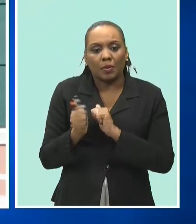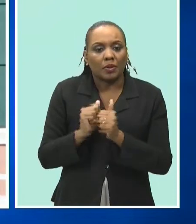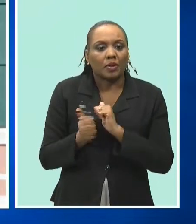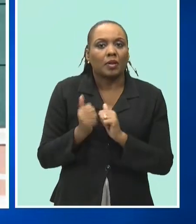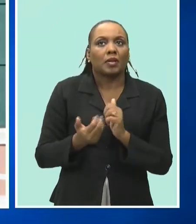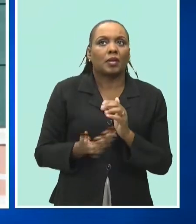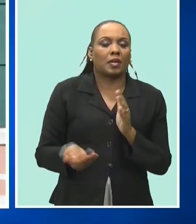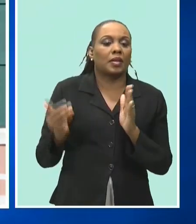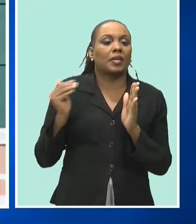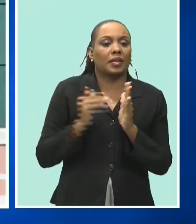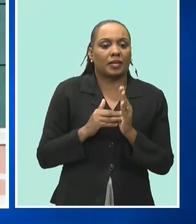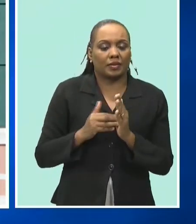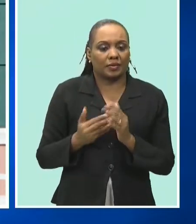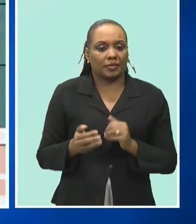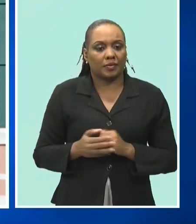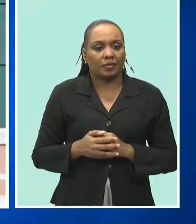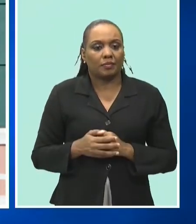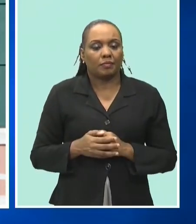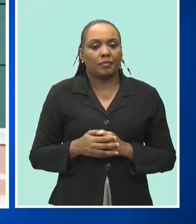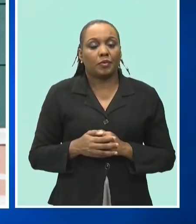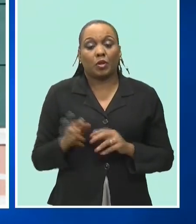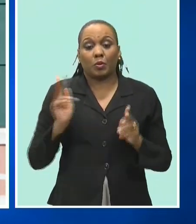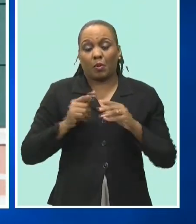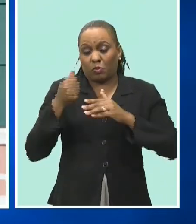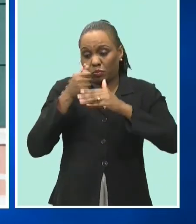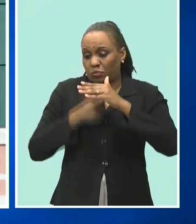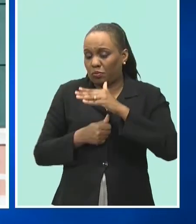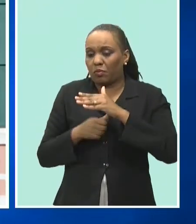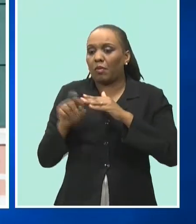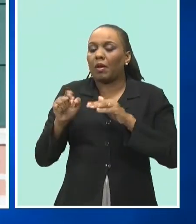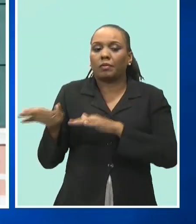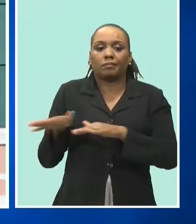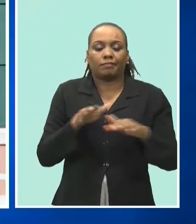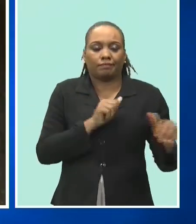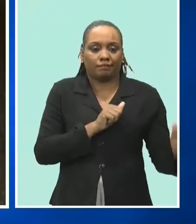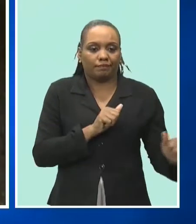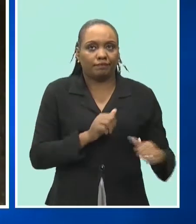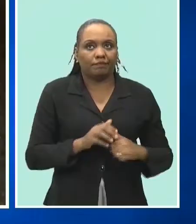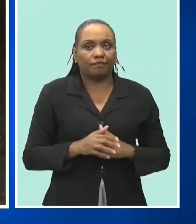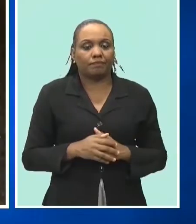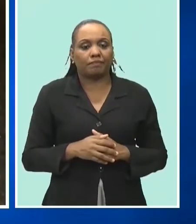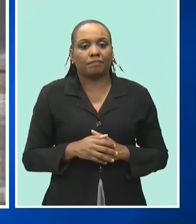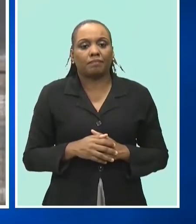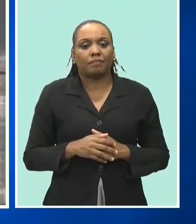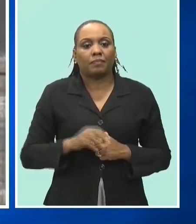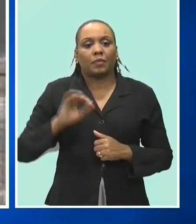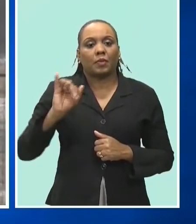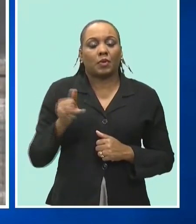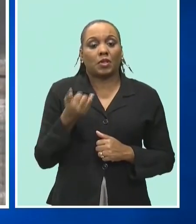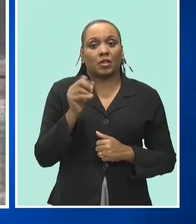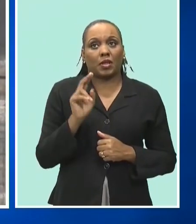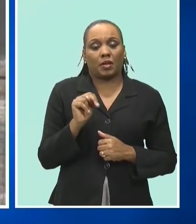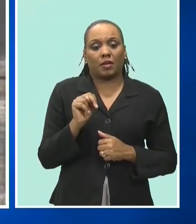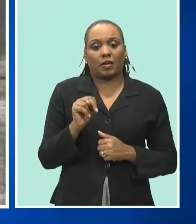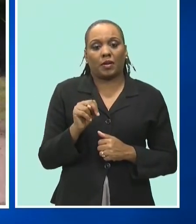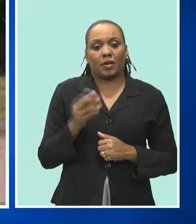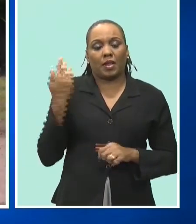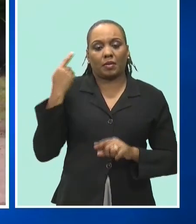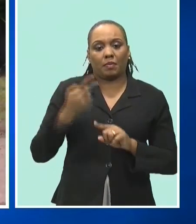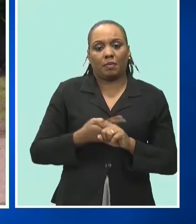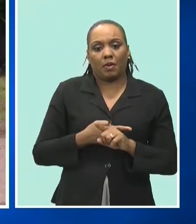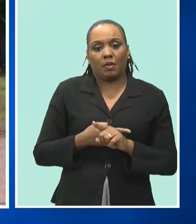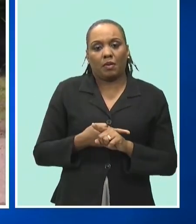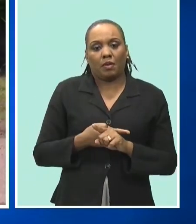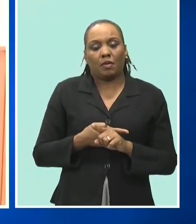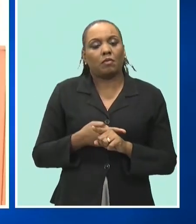its original intent which is sporting activities in january there were over 300 evacuees